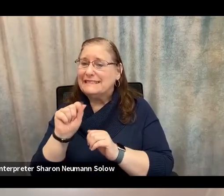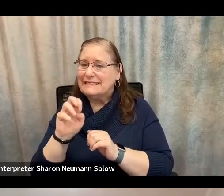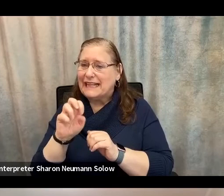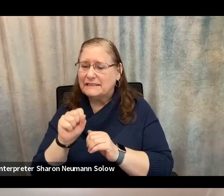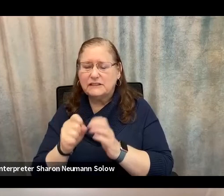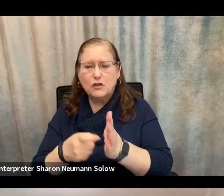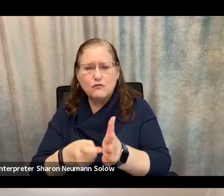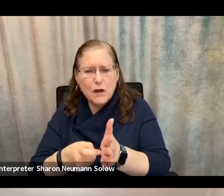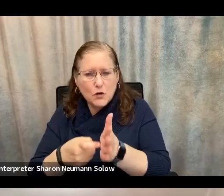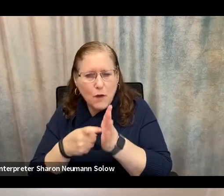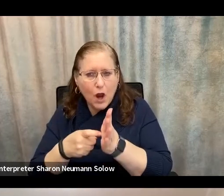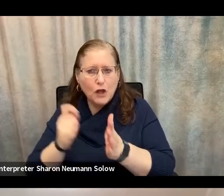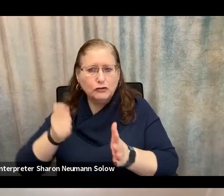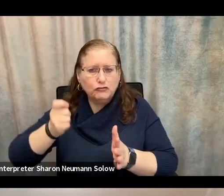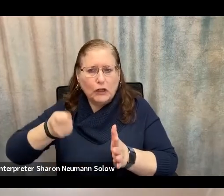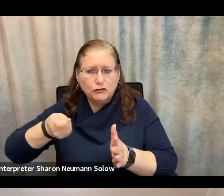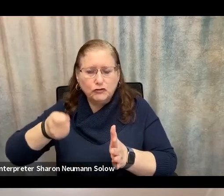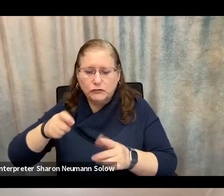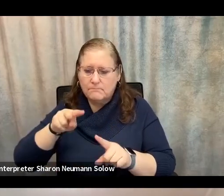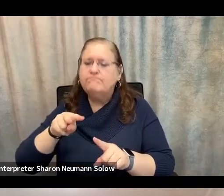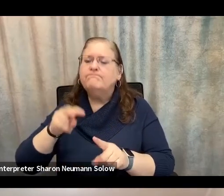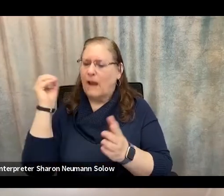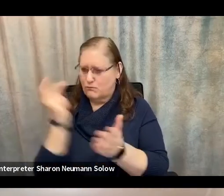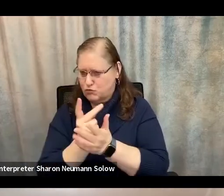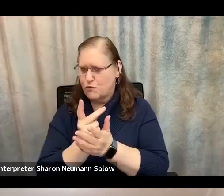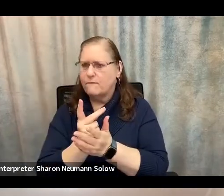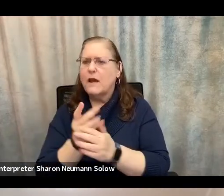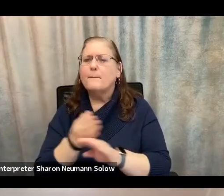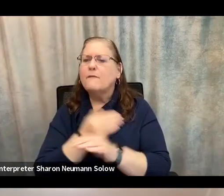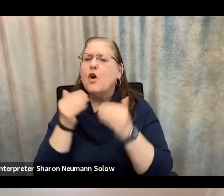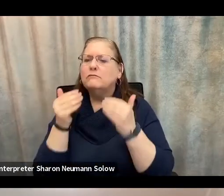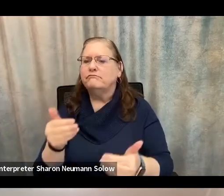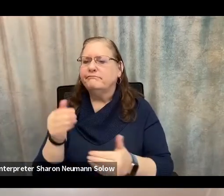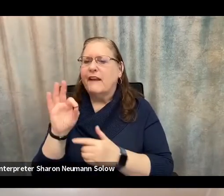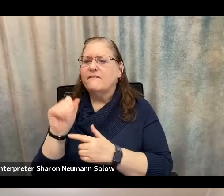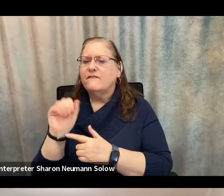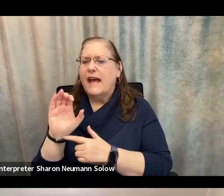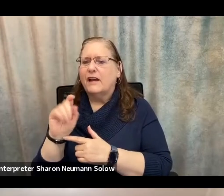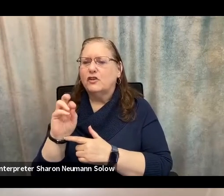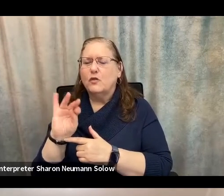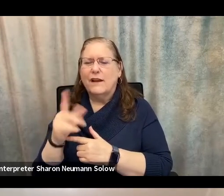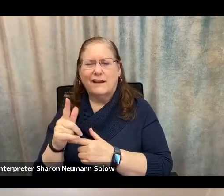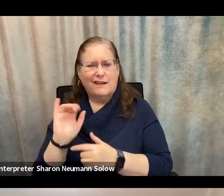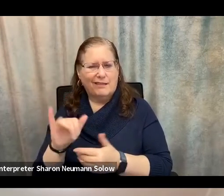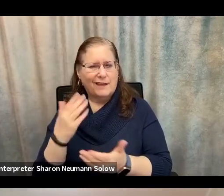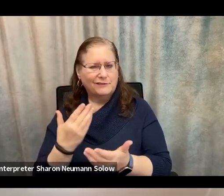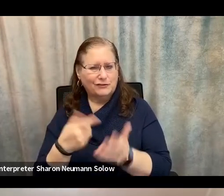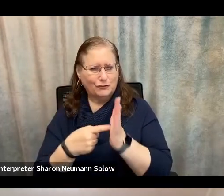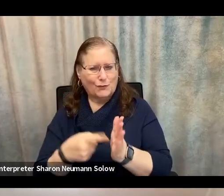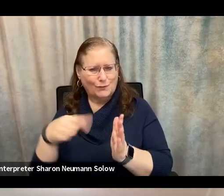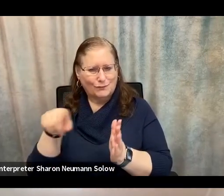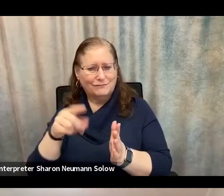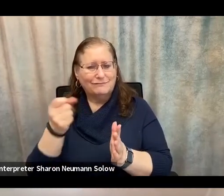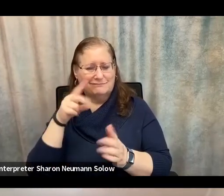factoring before it actually happens, which sort of shows how much potential room there is for